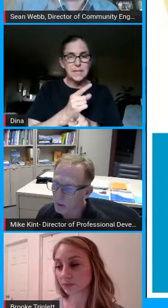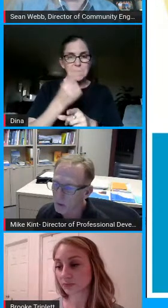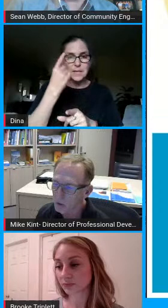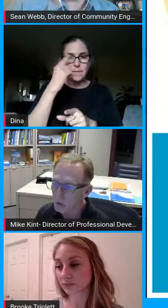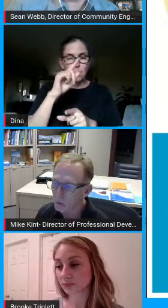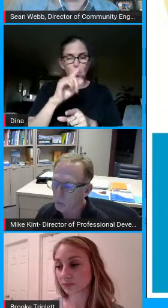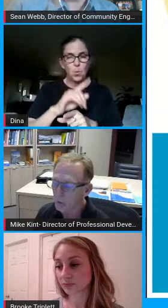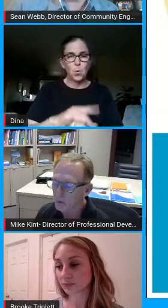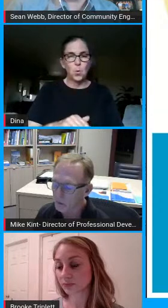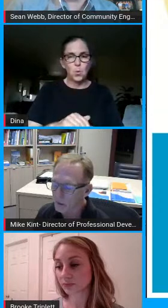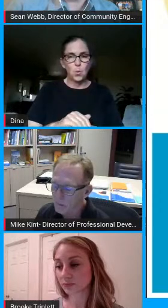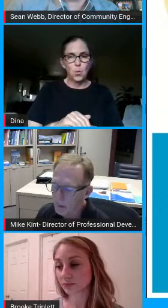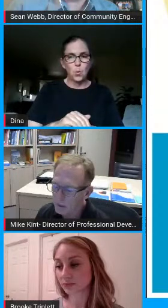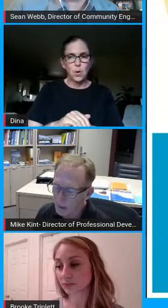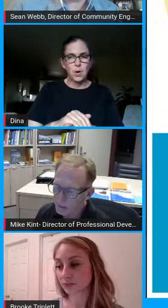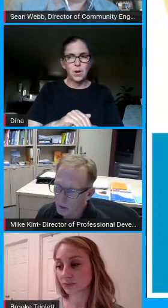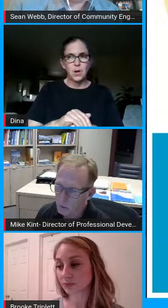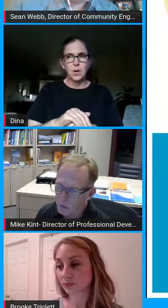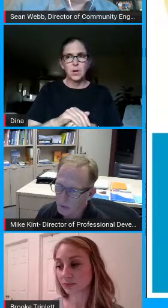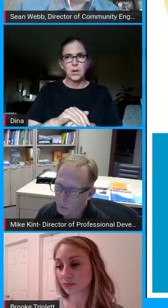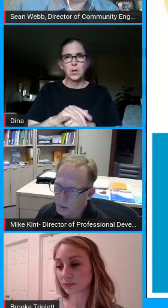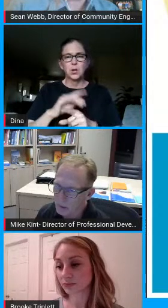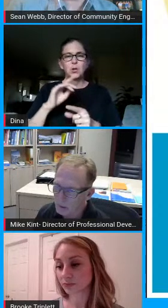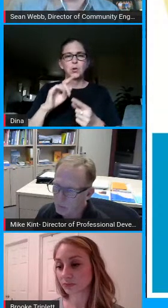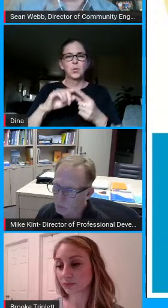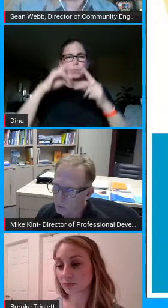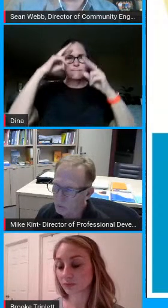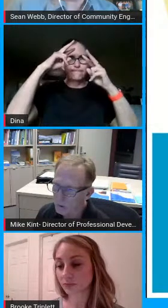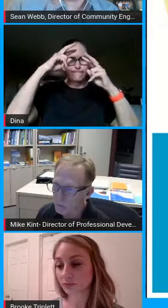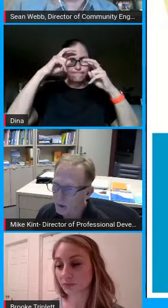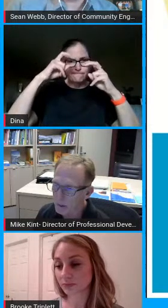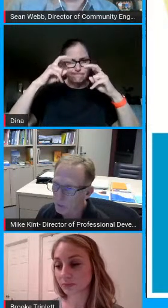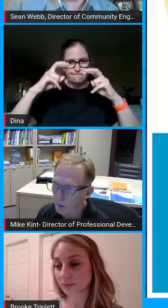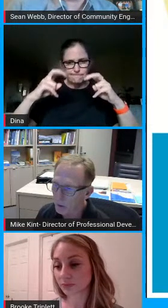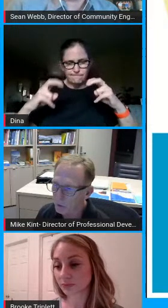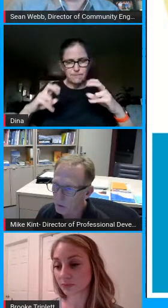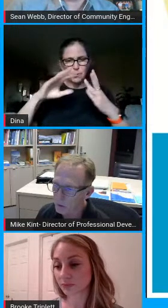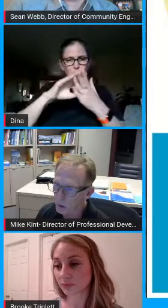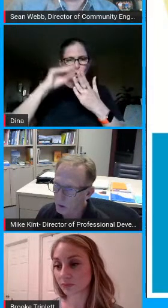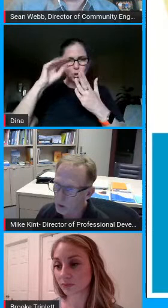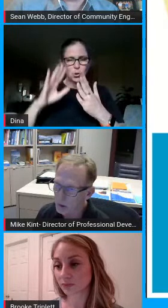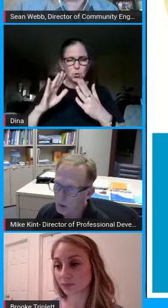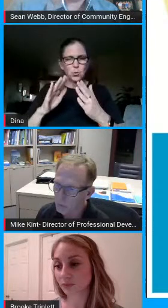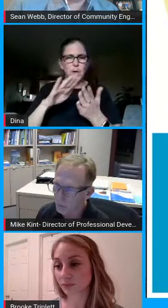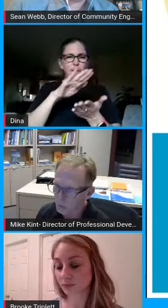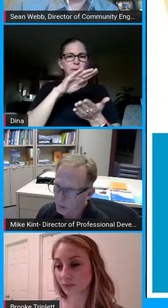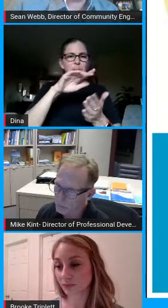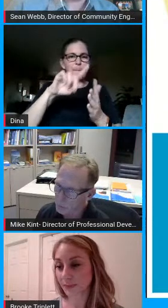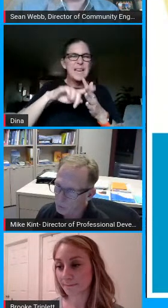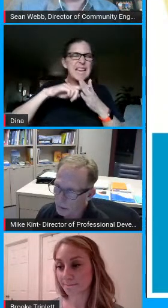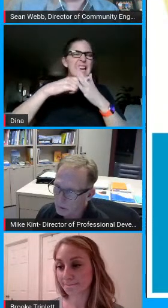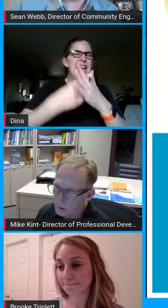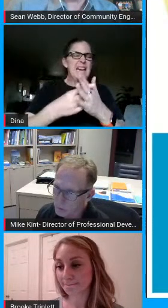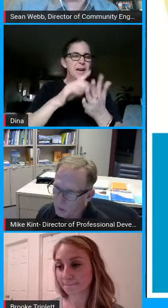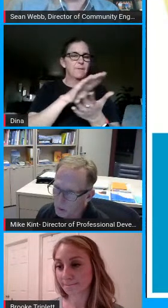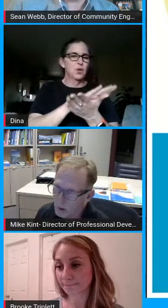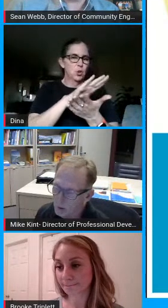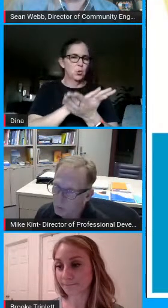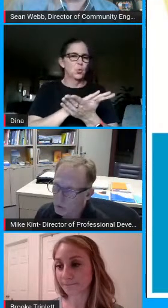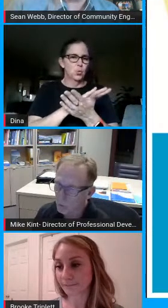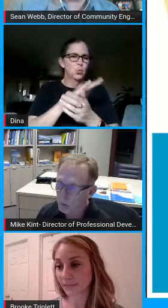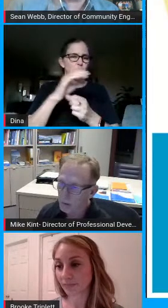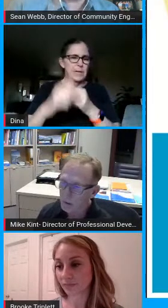is to to give that diagnostic at the beginning of the school year to find out where students are with the grade level standards